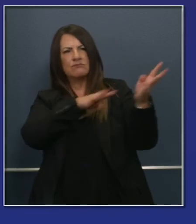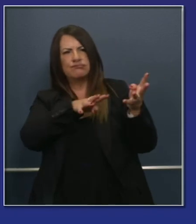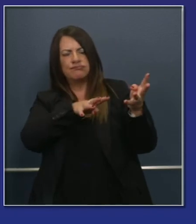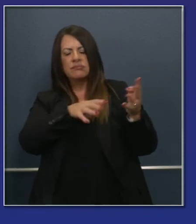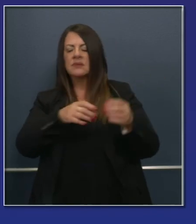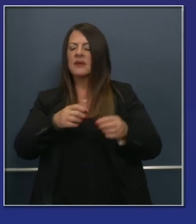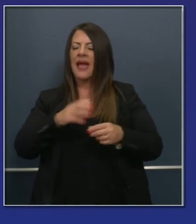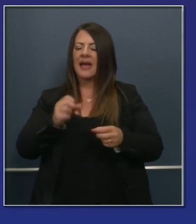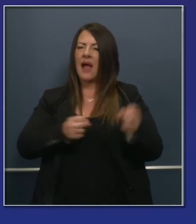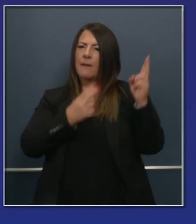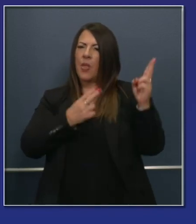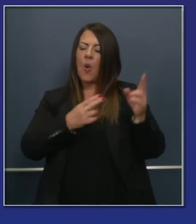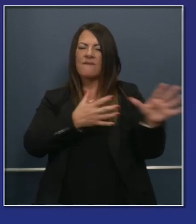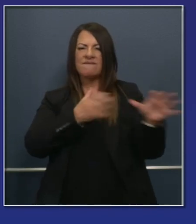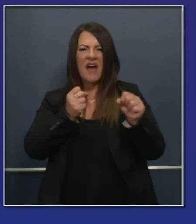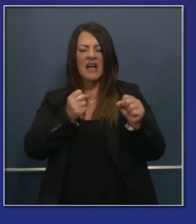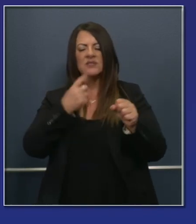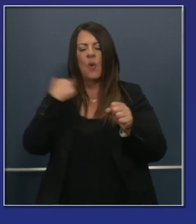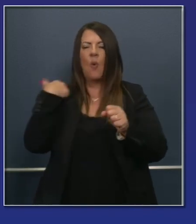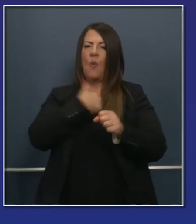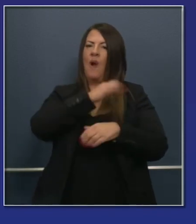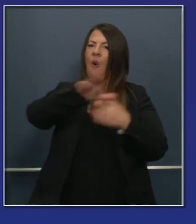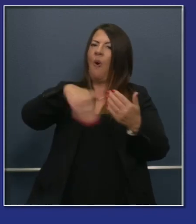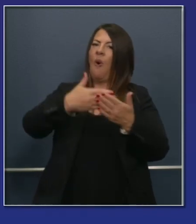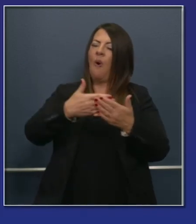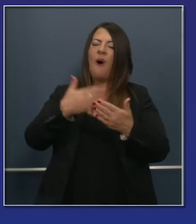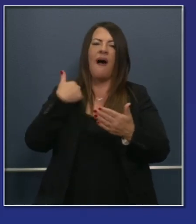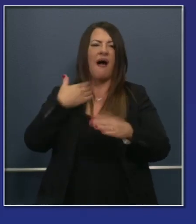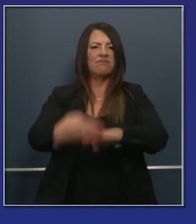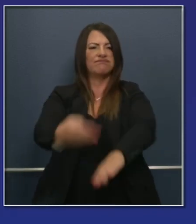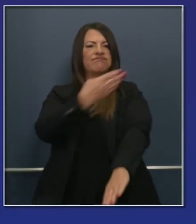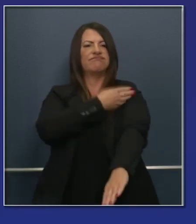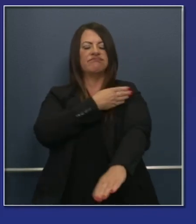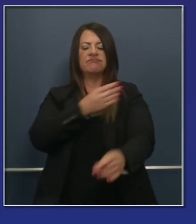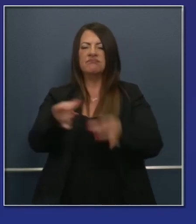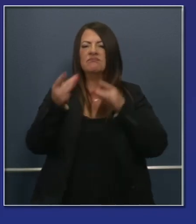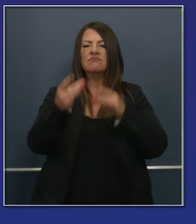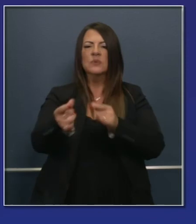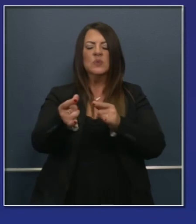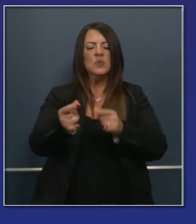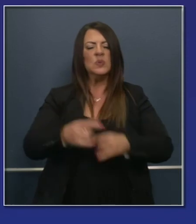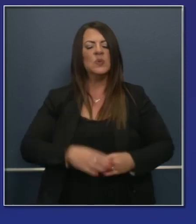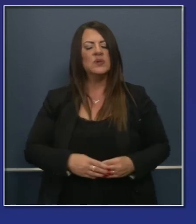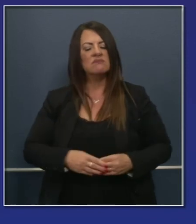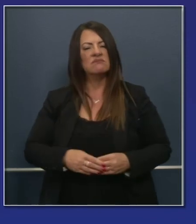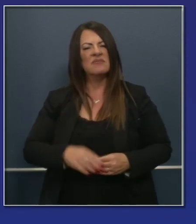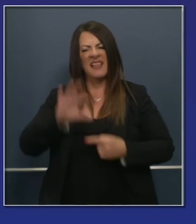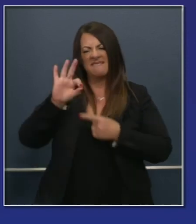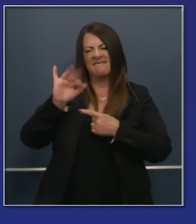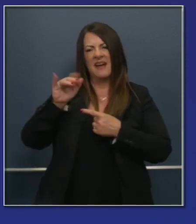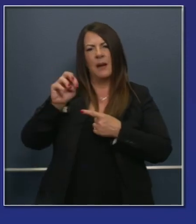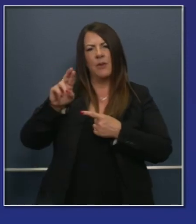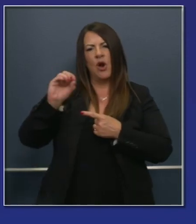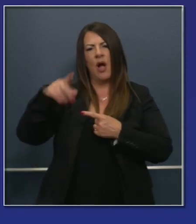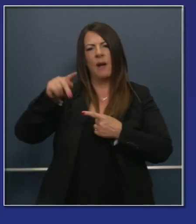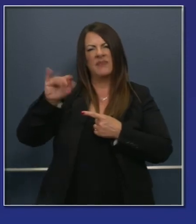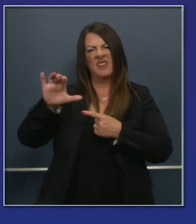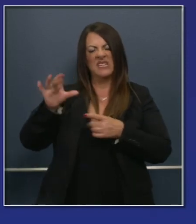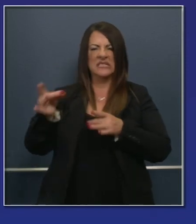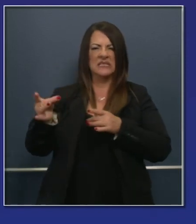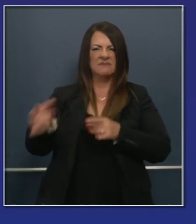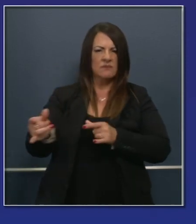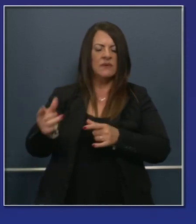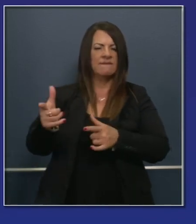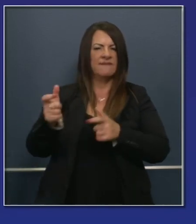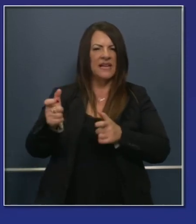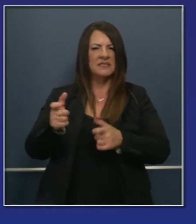foundational pursuit for all of us across this country. And that's close to fiber-like speeds, but that's where we need to be if we're